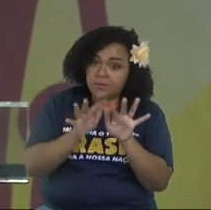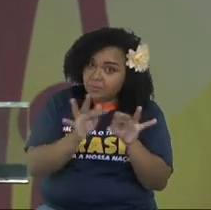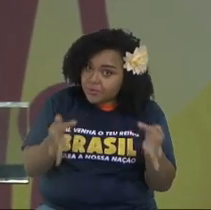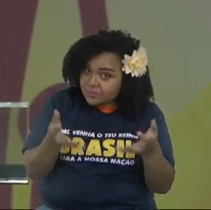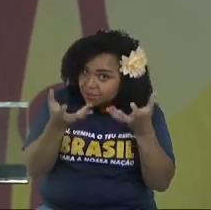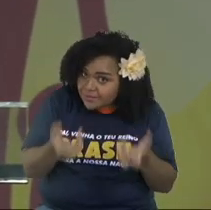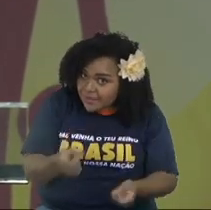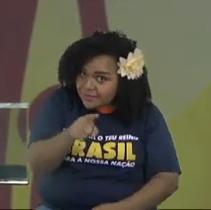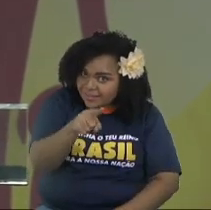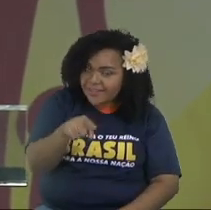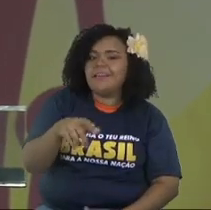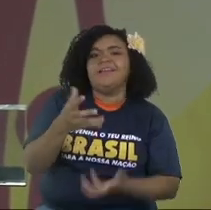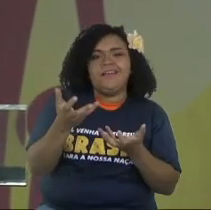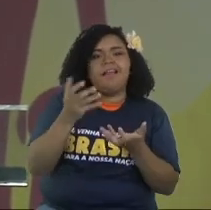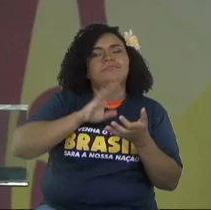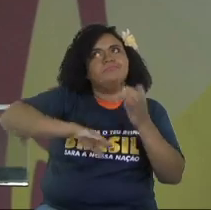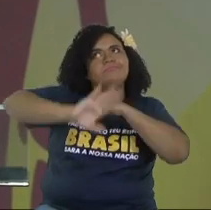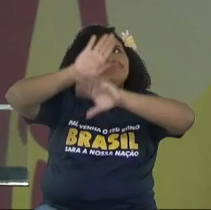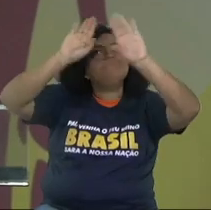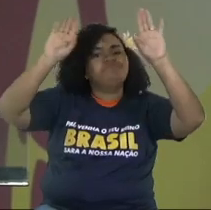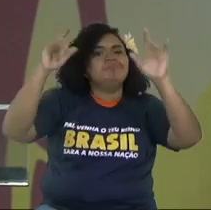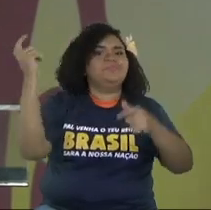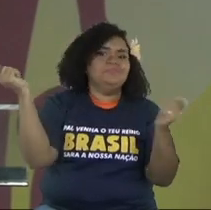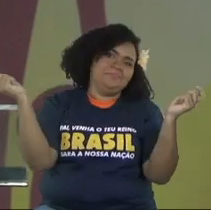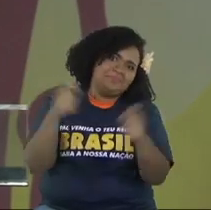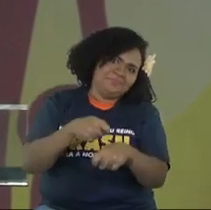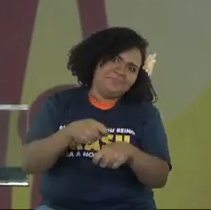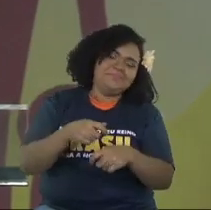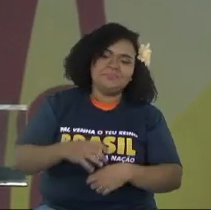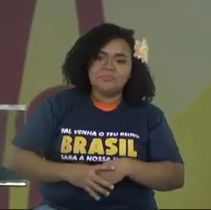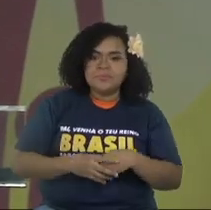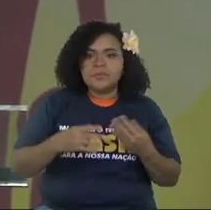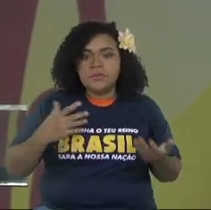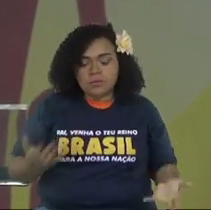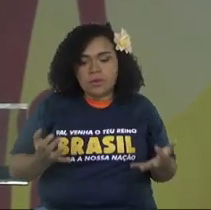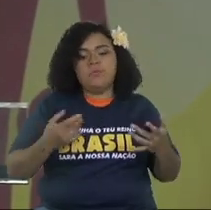to go to heaven? So, you see our dilemma.